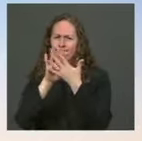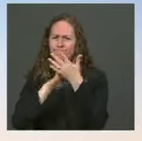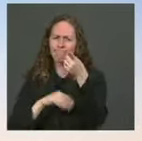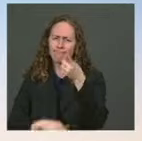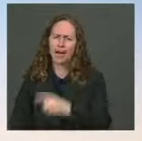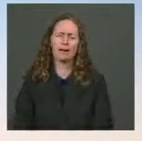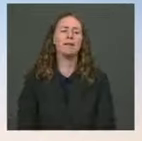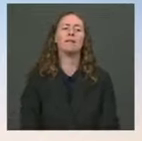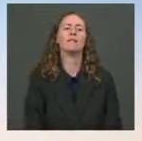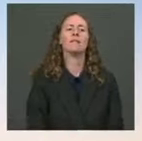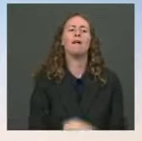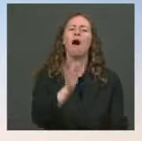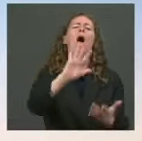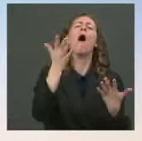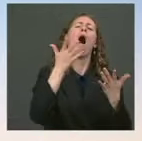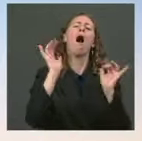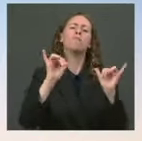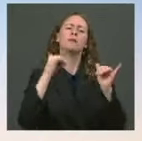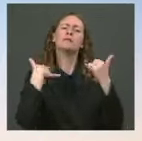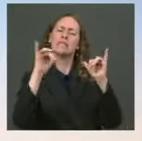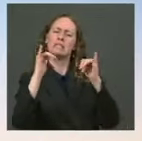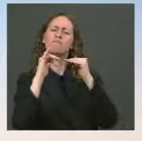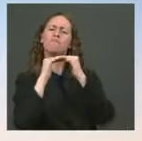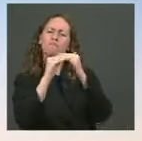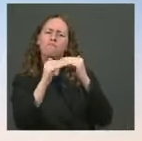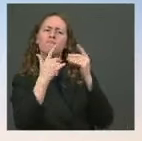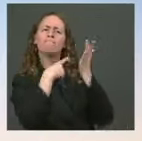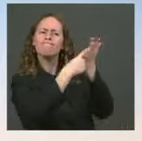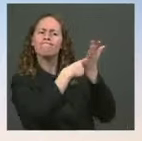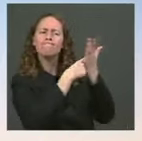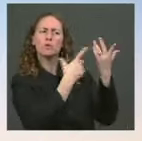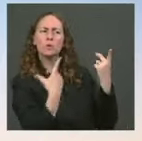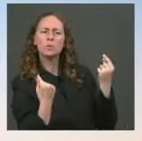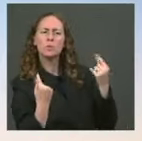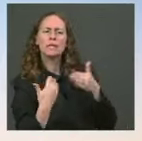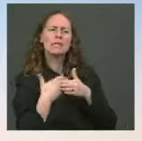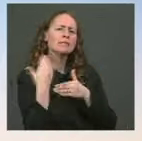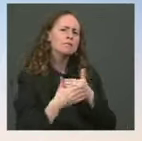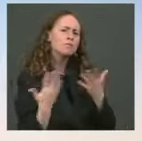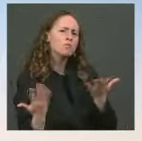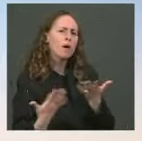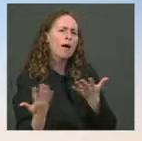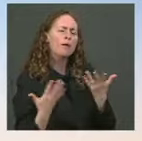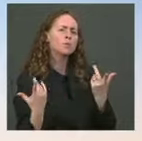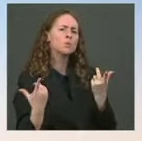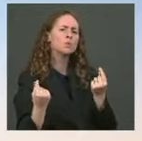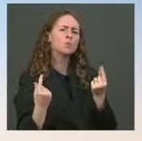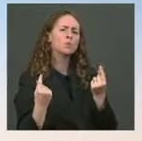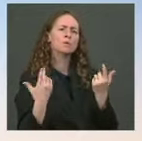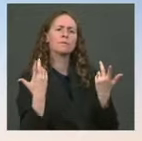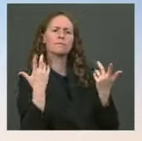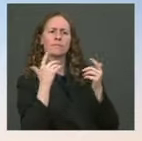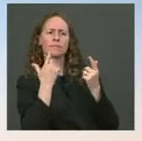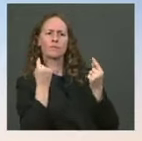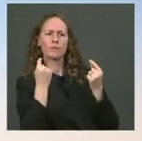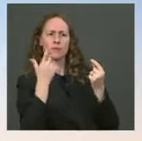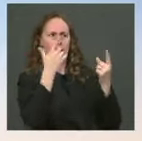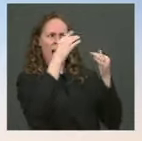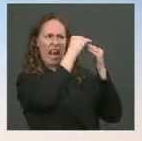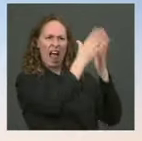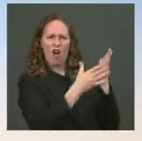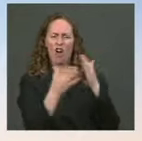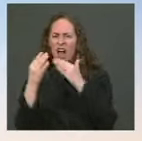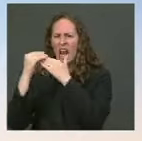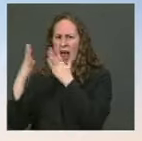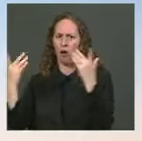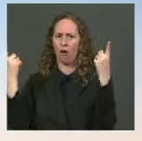with the Chinese leaders about what the next step should be about engagement on a leader to leader level. But I don't have anything more